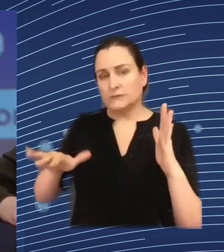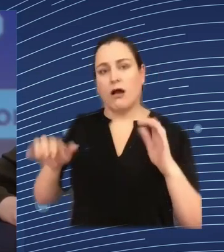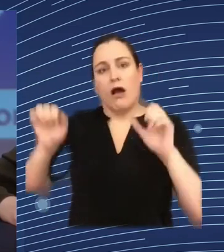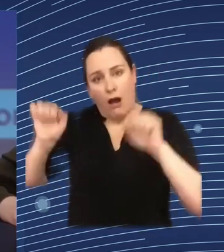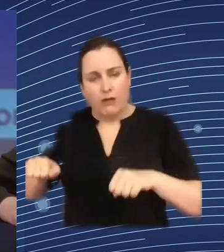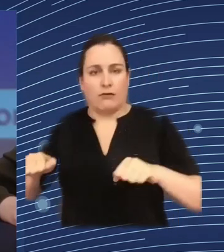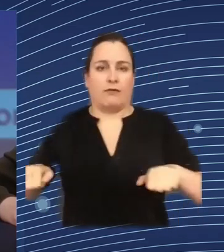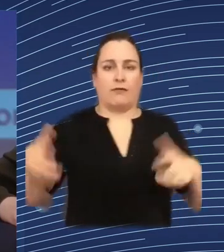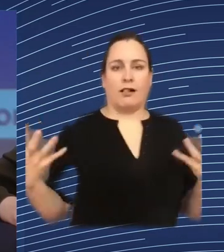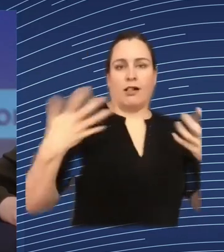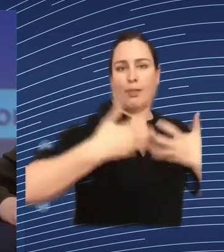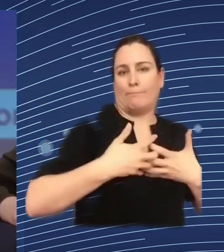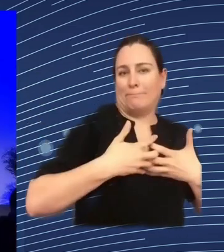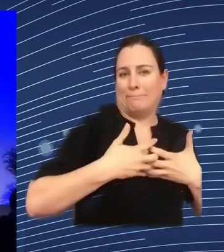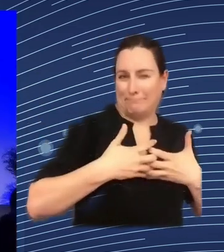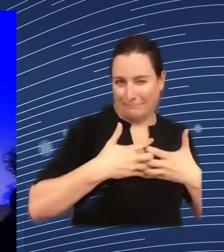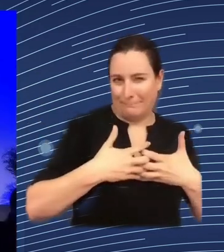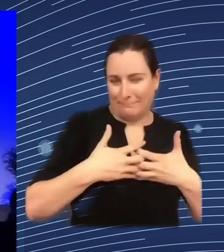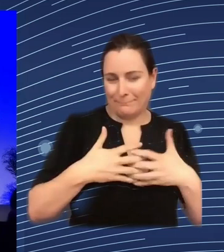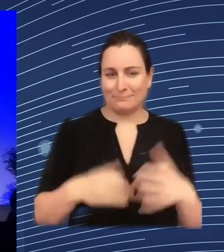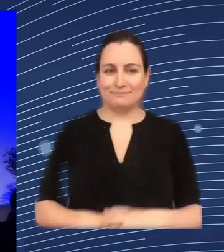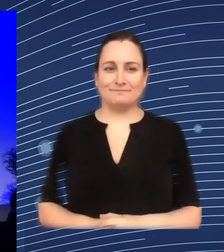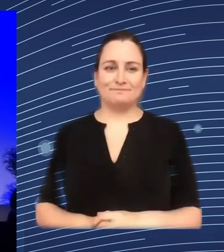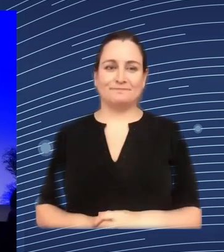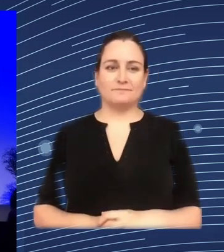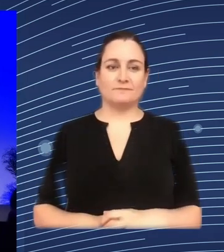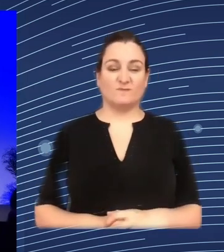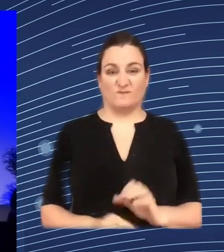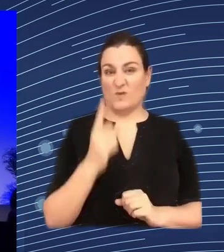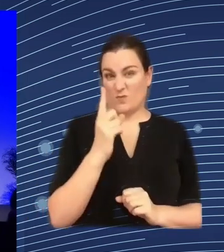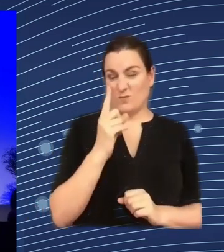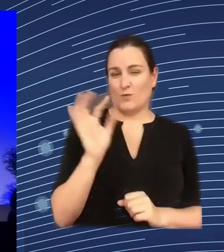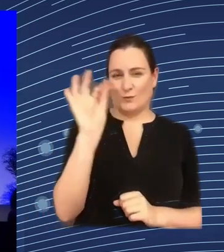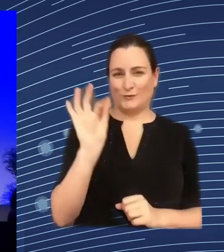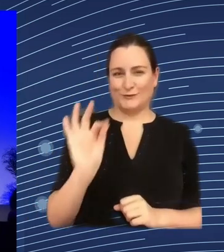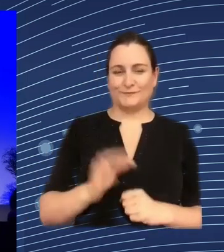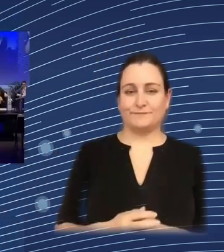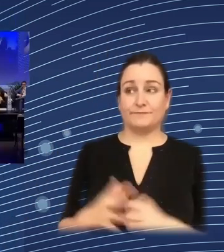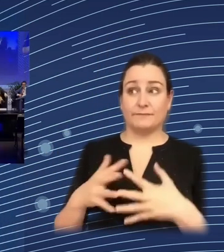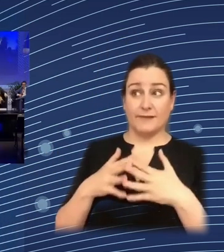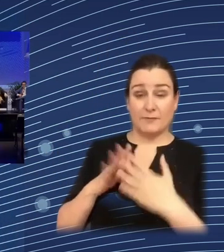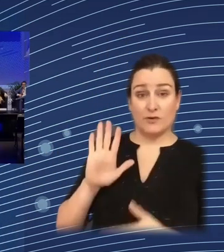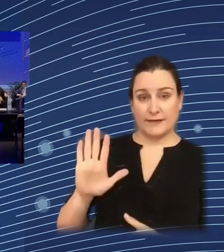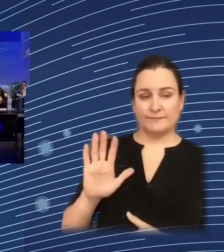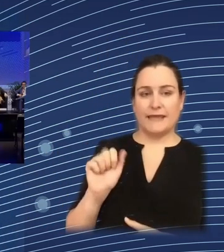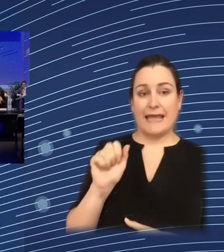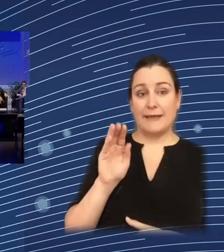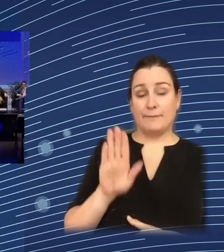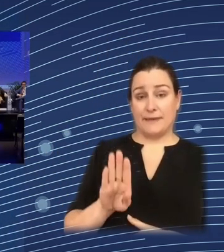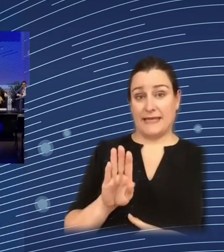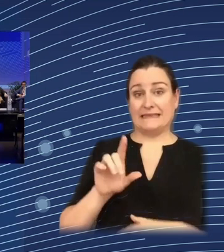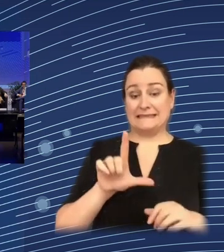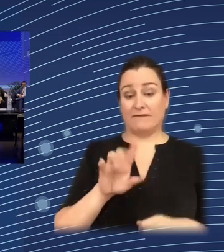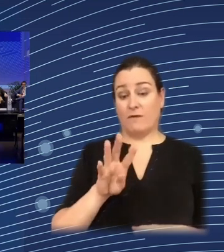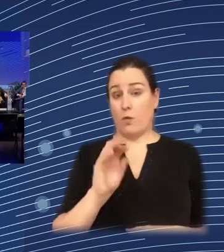yes one more in the US AB 701 in California gives workers the